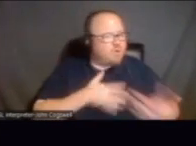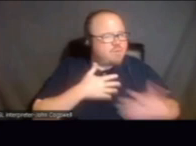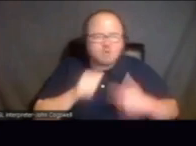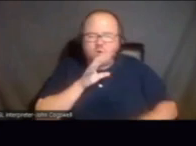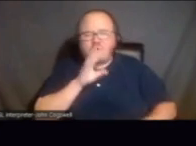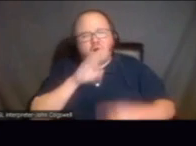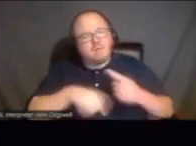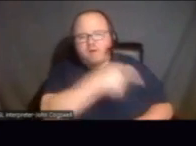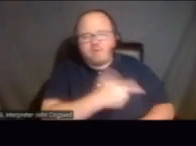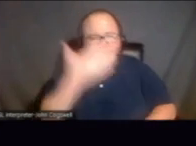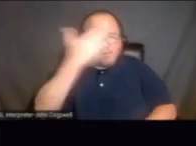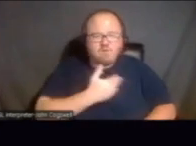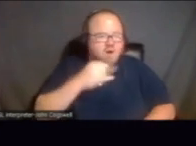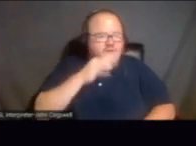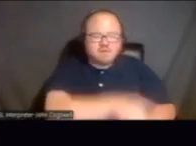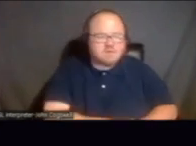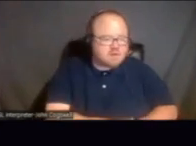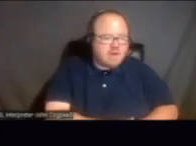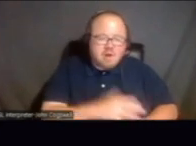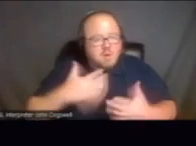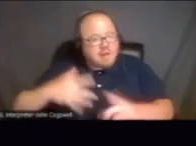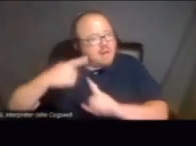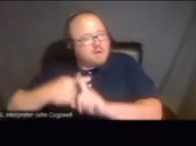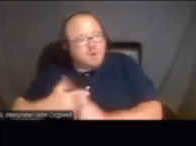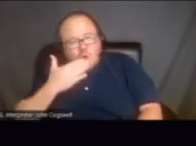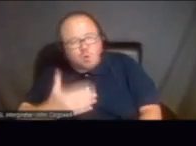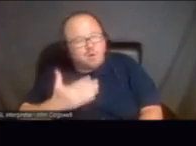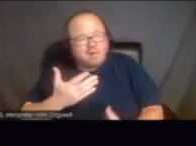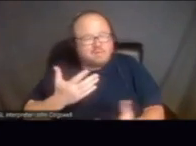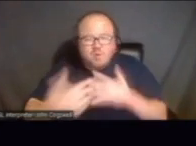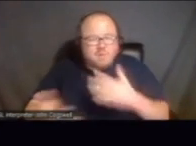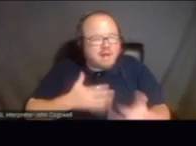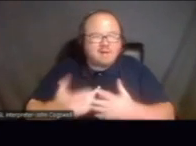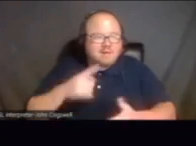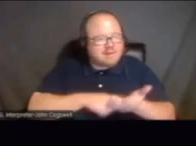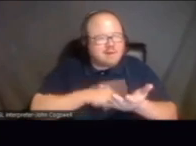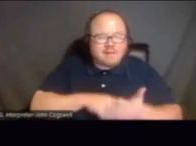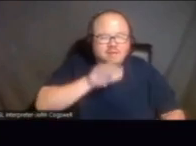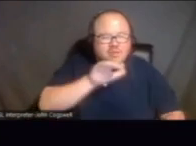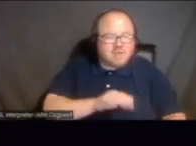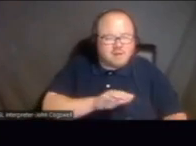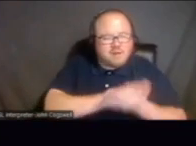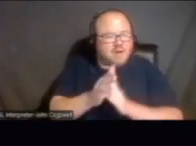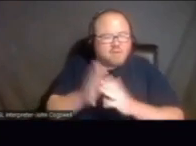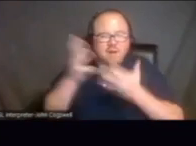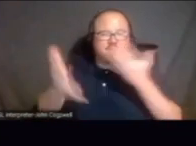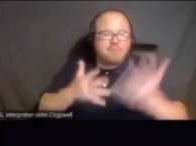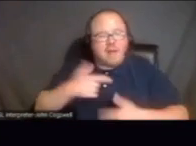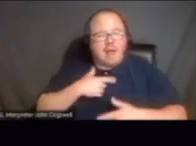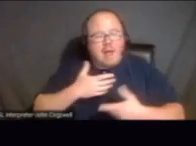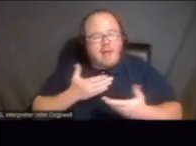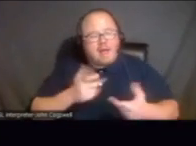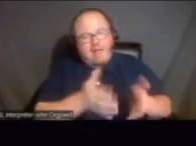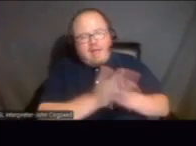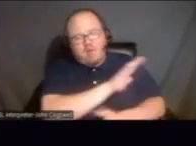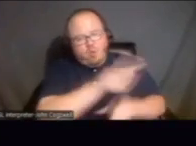or don't, you know, like, even if it's good, you know, sometimes kids get embarrassed or, you know, you have to ask their permission. I do a lot of presentations